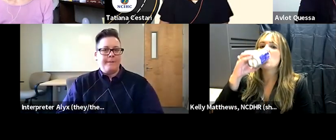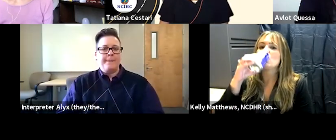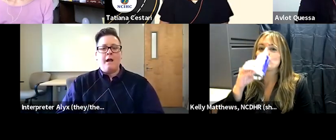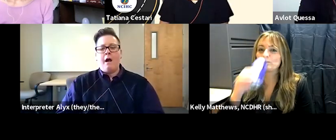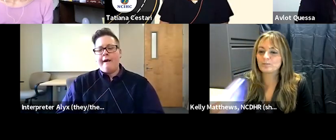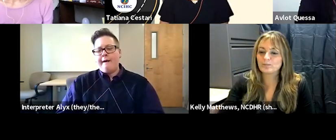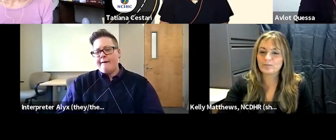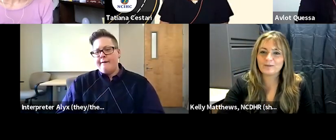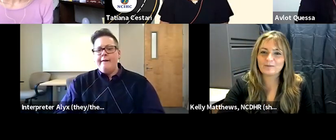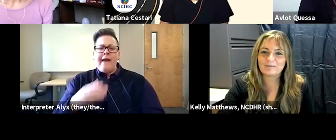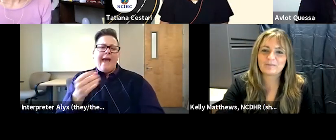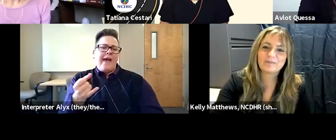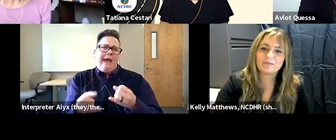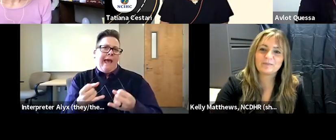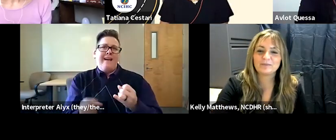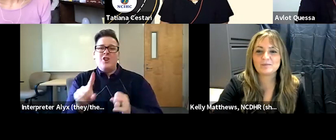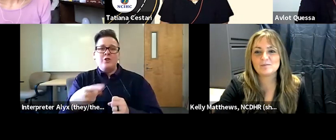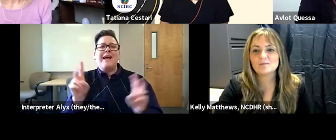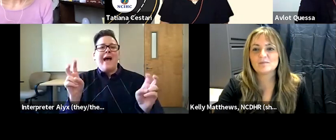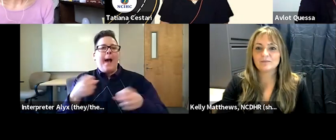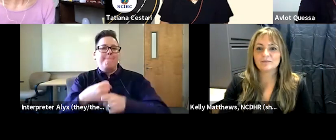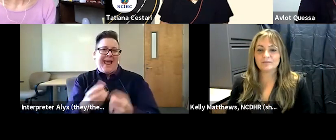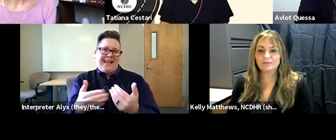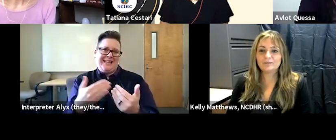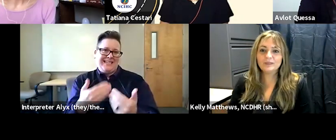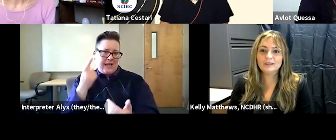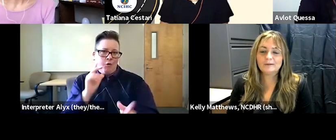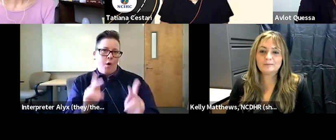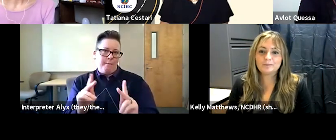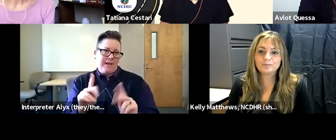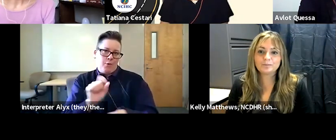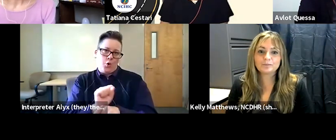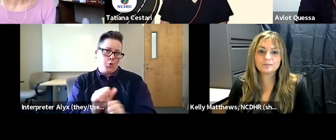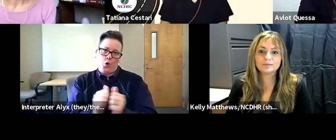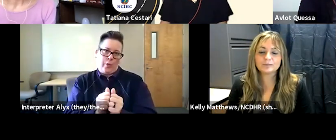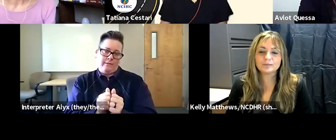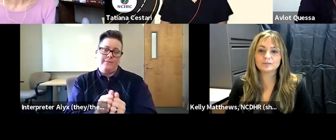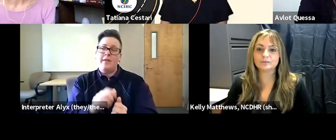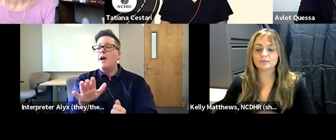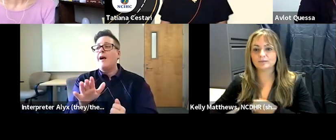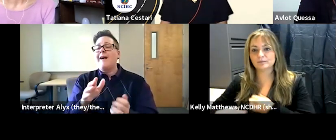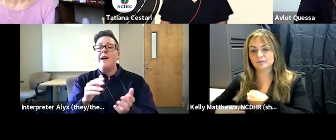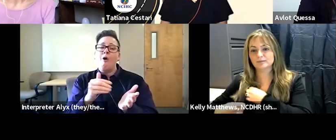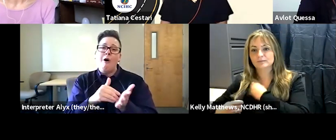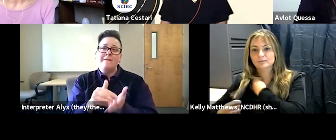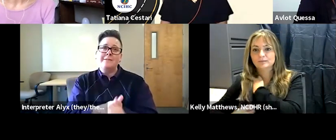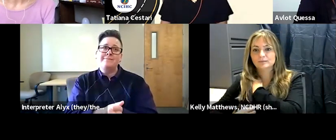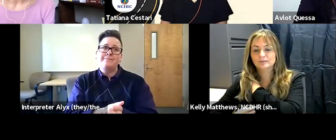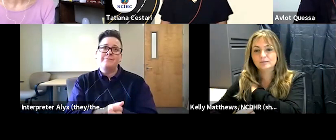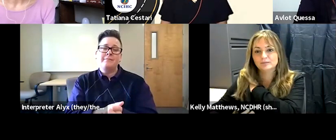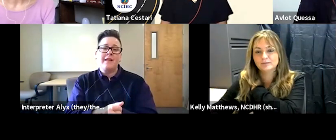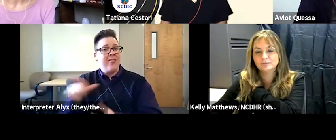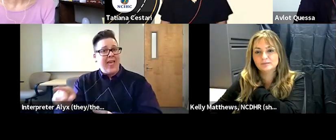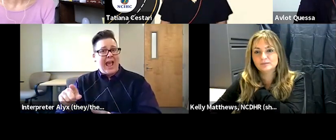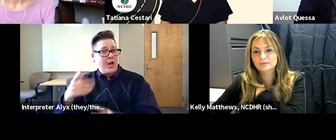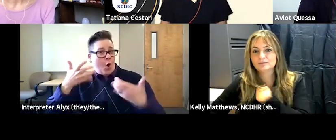and then finally just making it easy for the people that you're working with there are so many a lot of times it's not because people